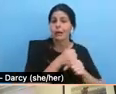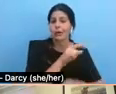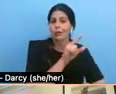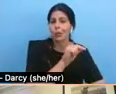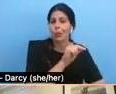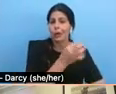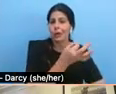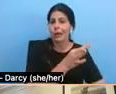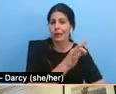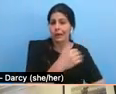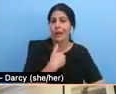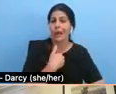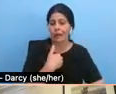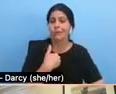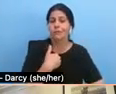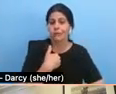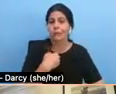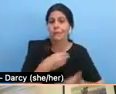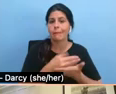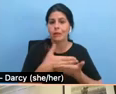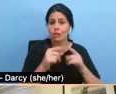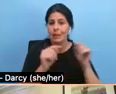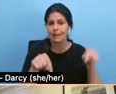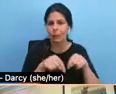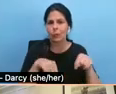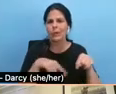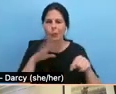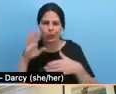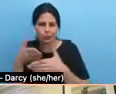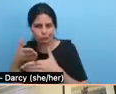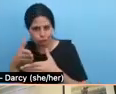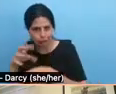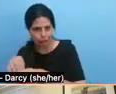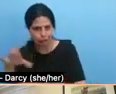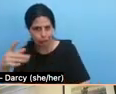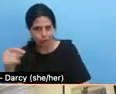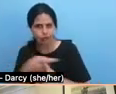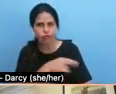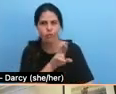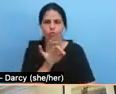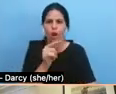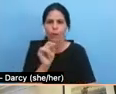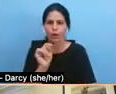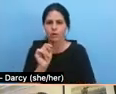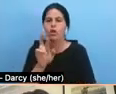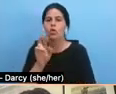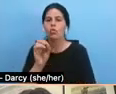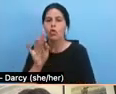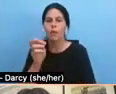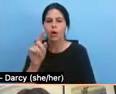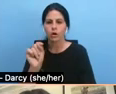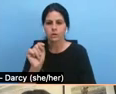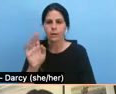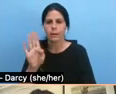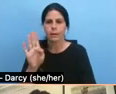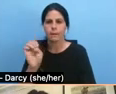going to share in the chat from Robert Behar. But it might be a little outdated